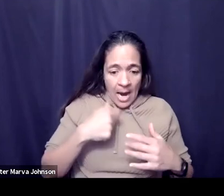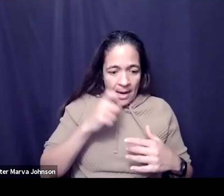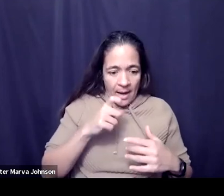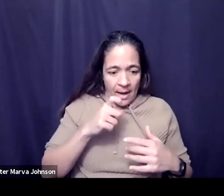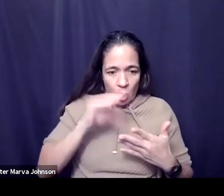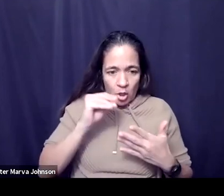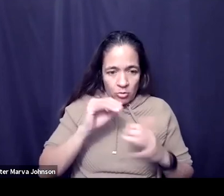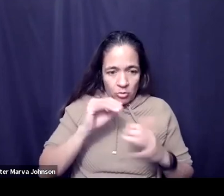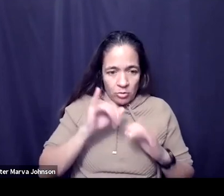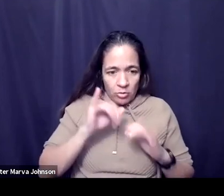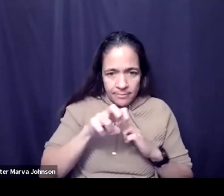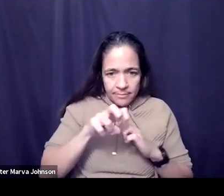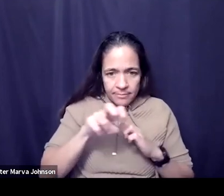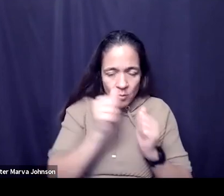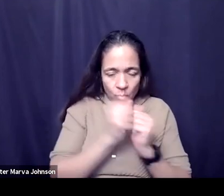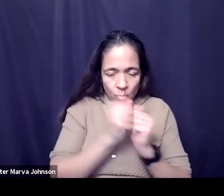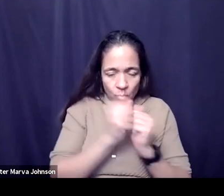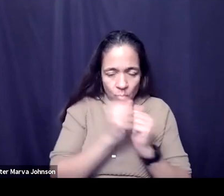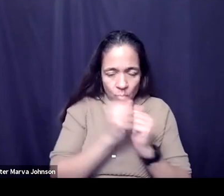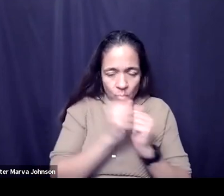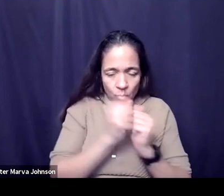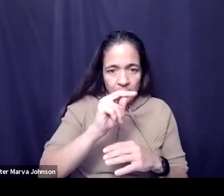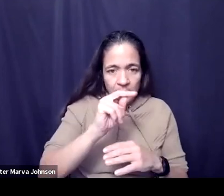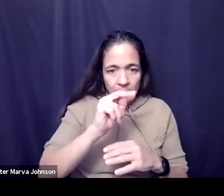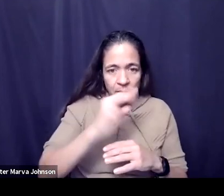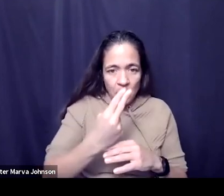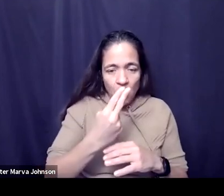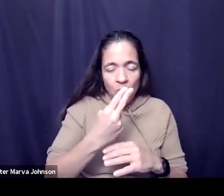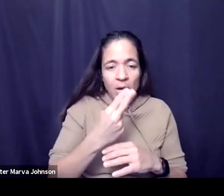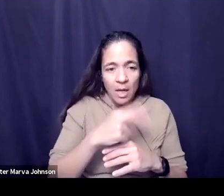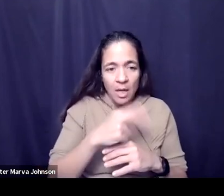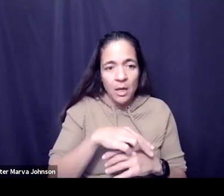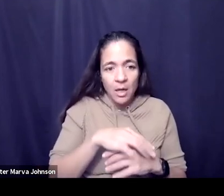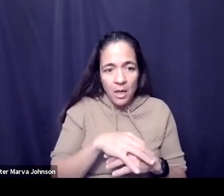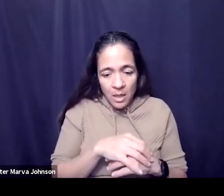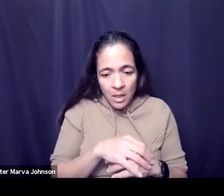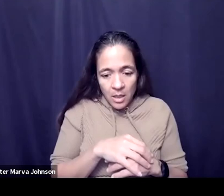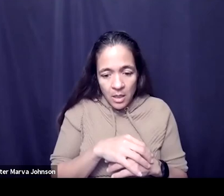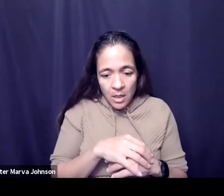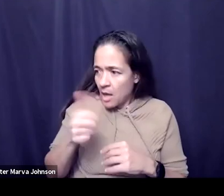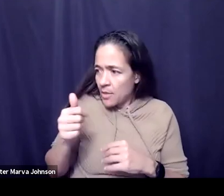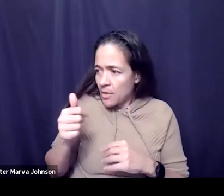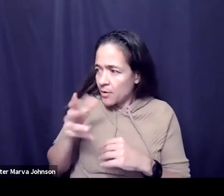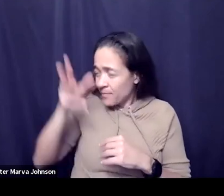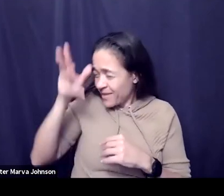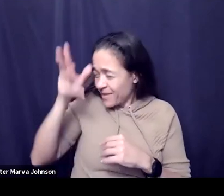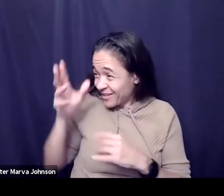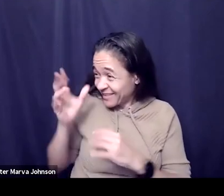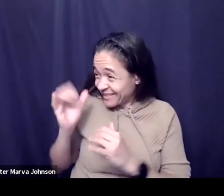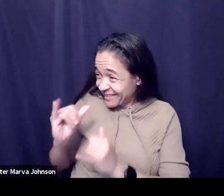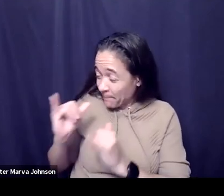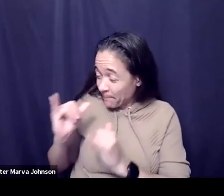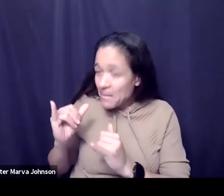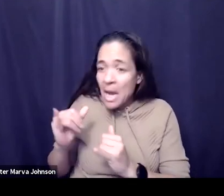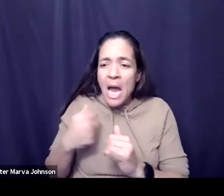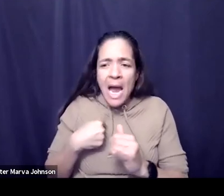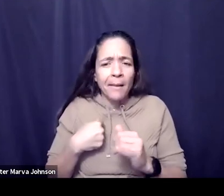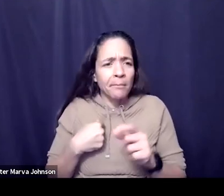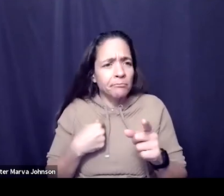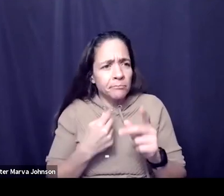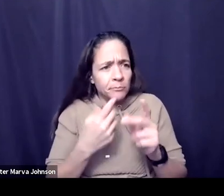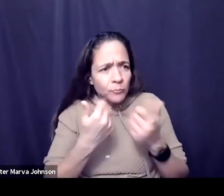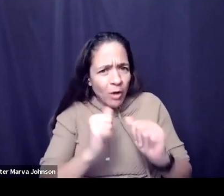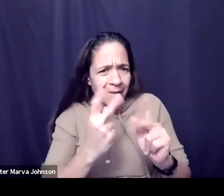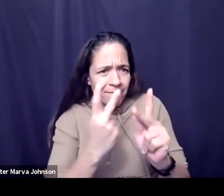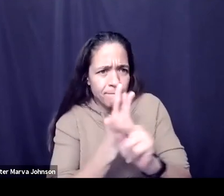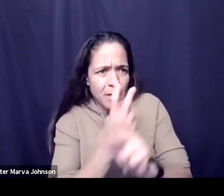other parents doing the same thing and i'm gonna go figure something out right now to do this and to me